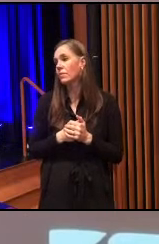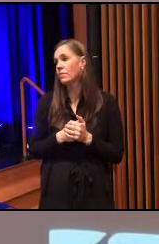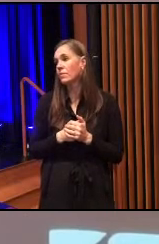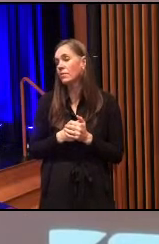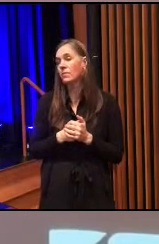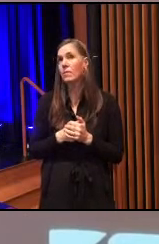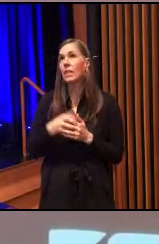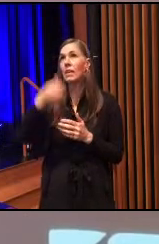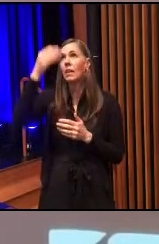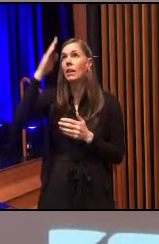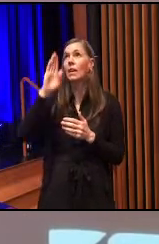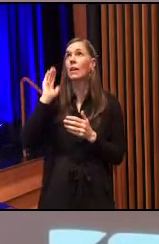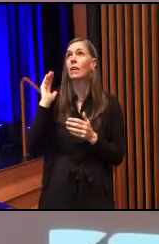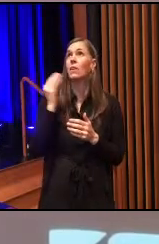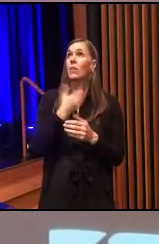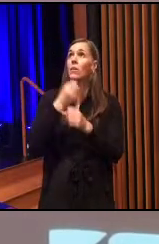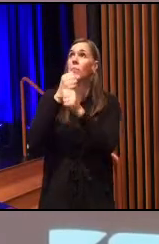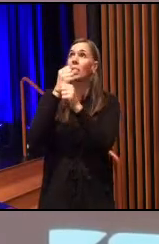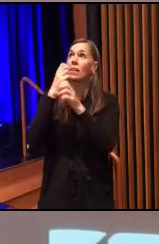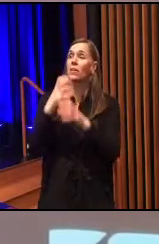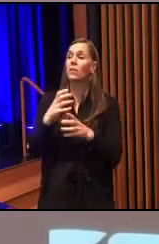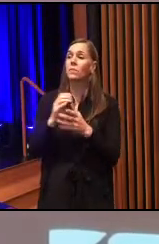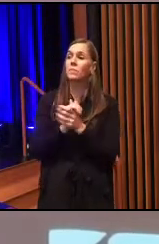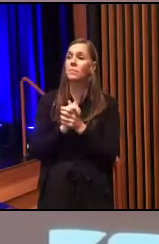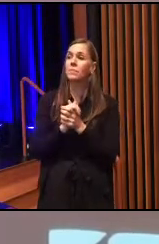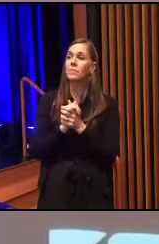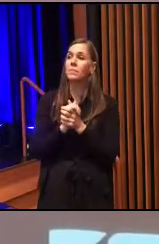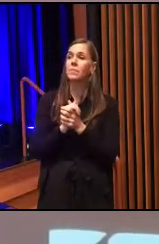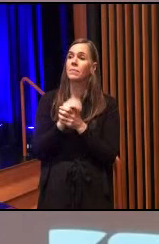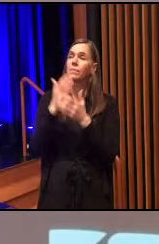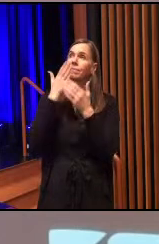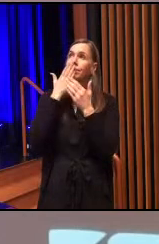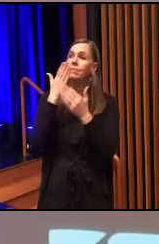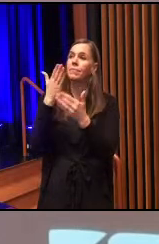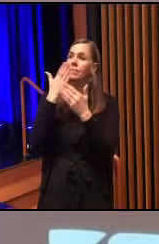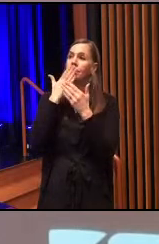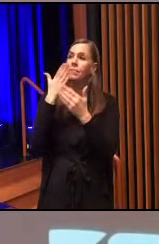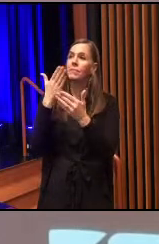God, our creator, we're grateful.